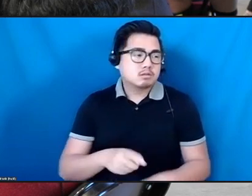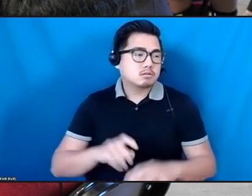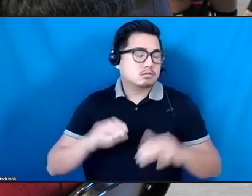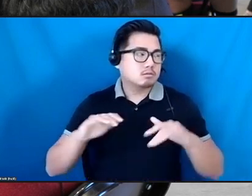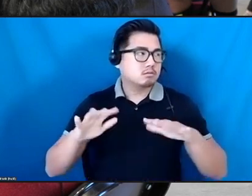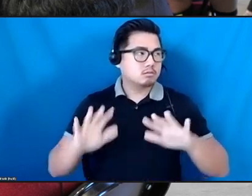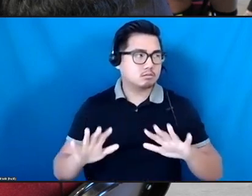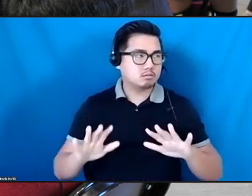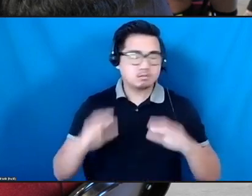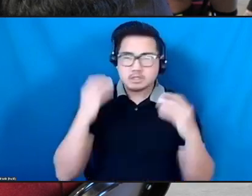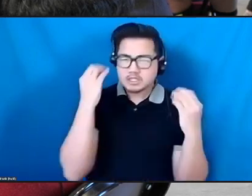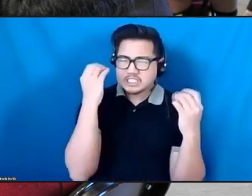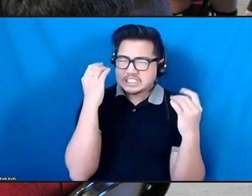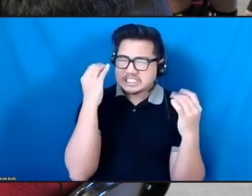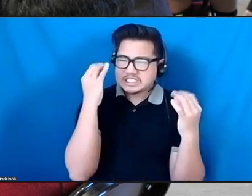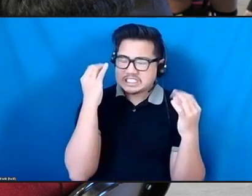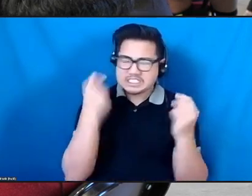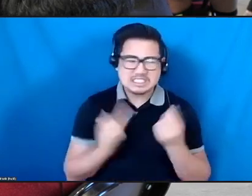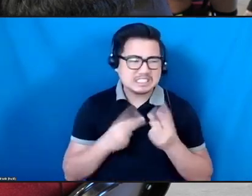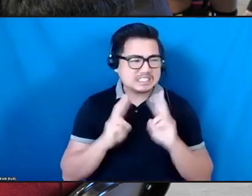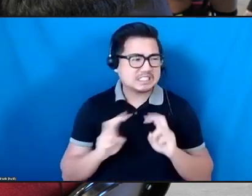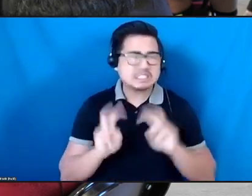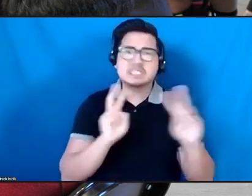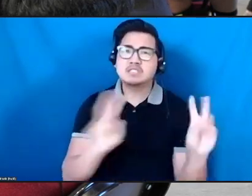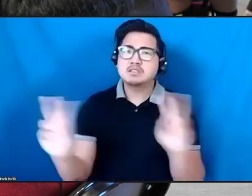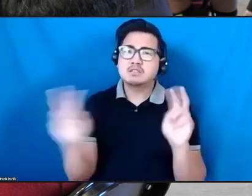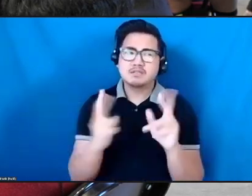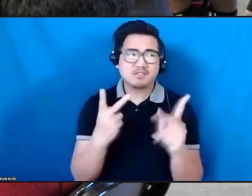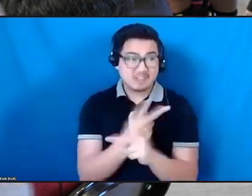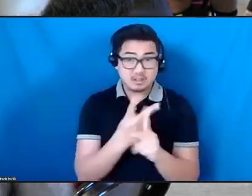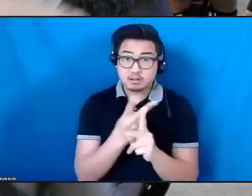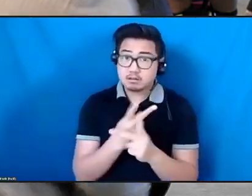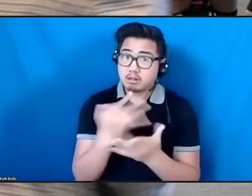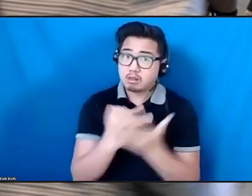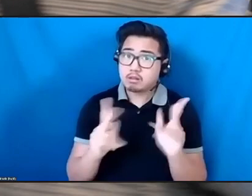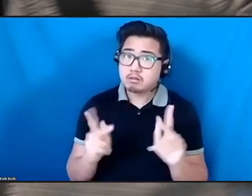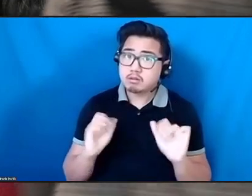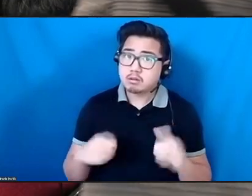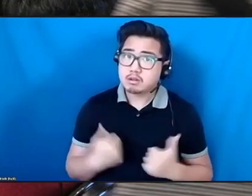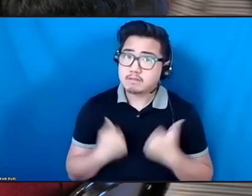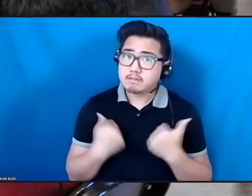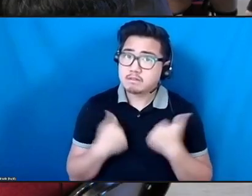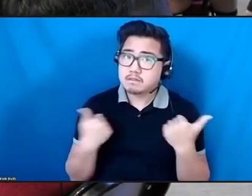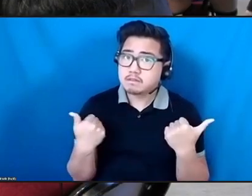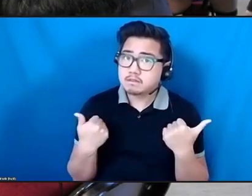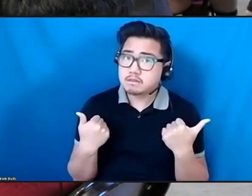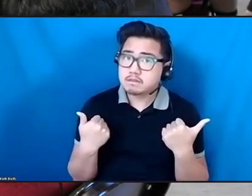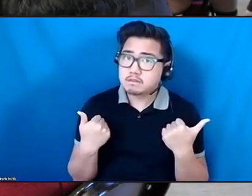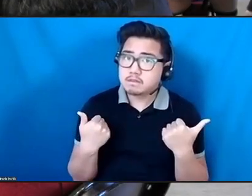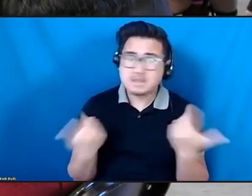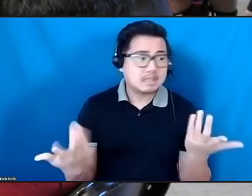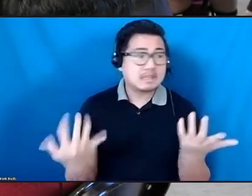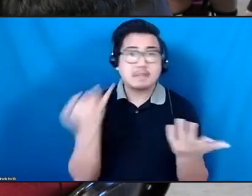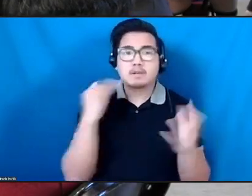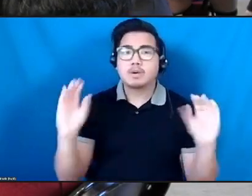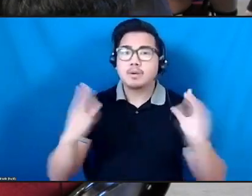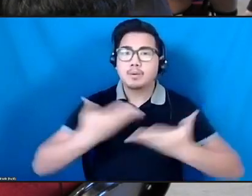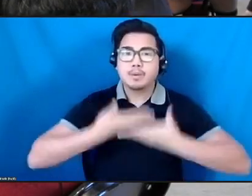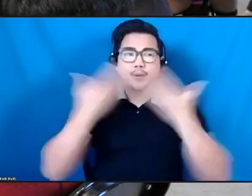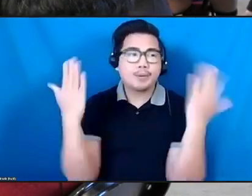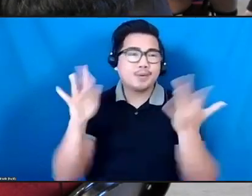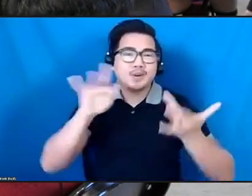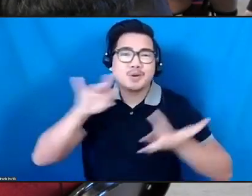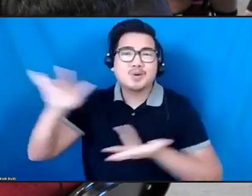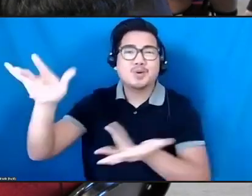through music and then learning through the other disciplines. But, you know, without touring, there was, like, no